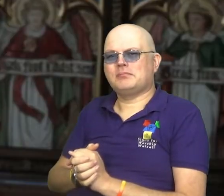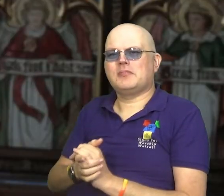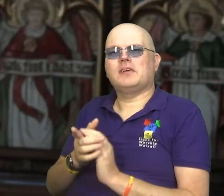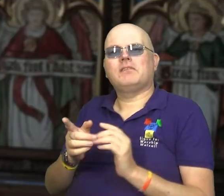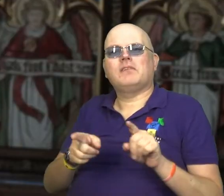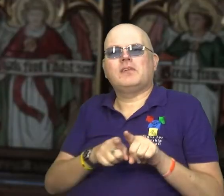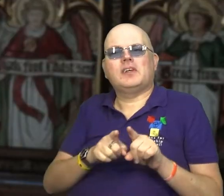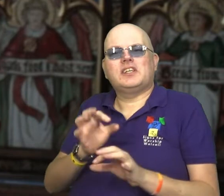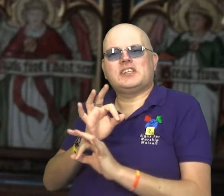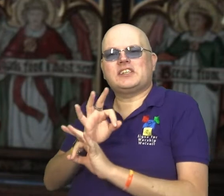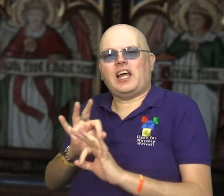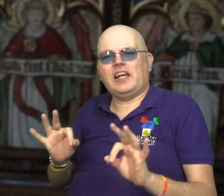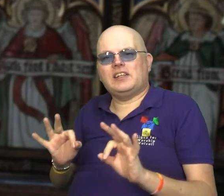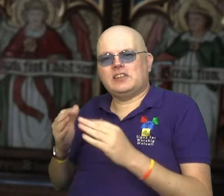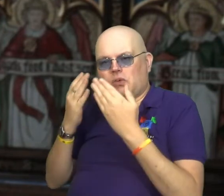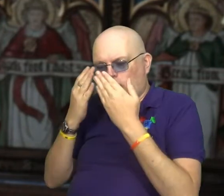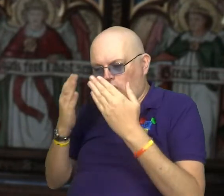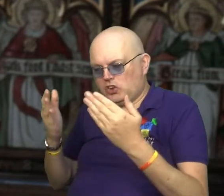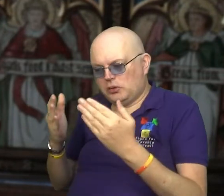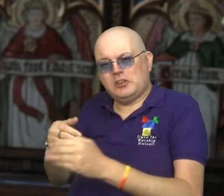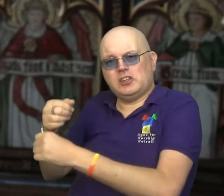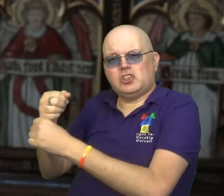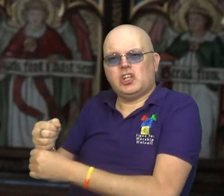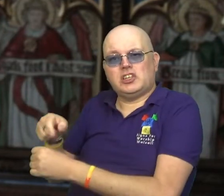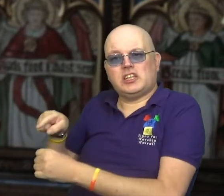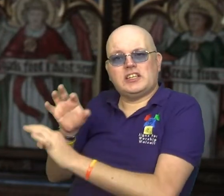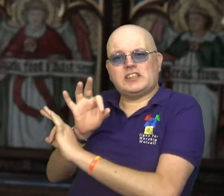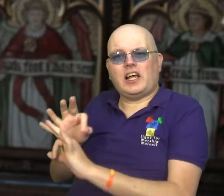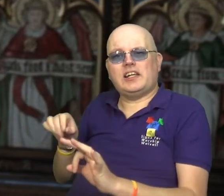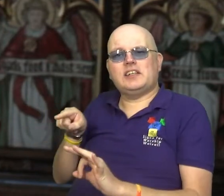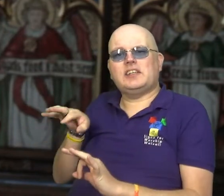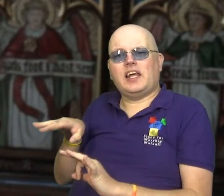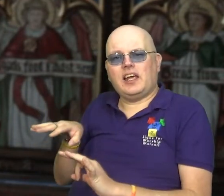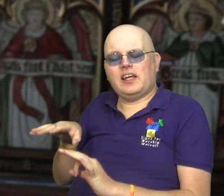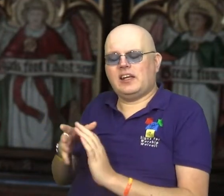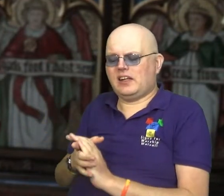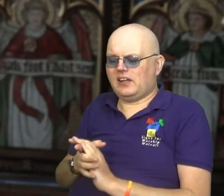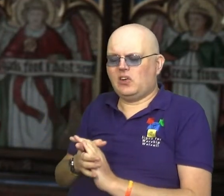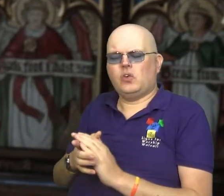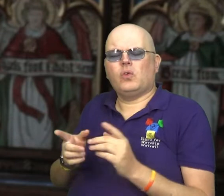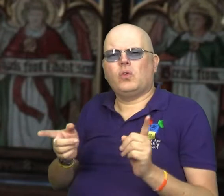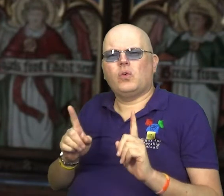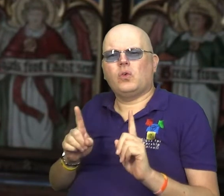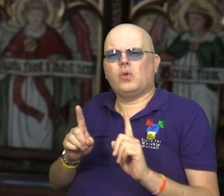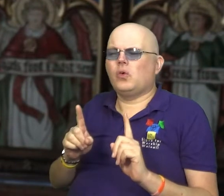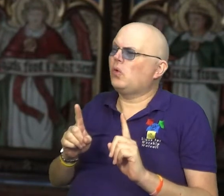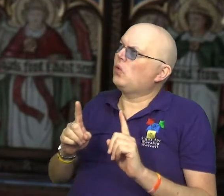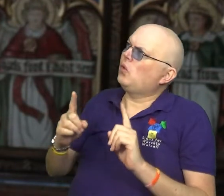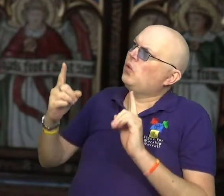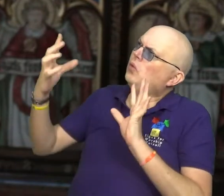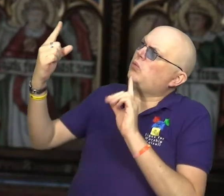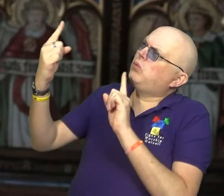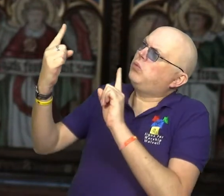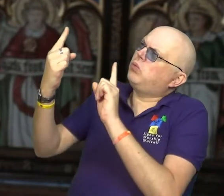Silence in worship and in church in particular is about coming